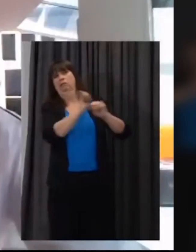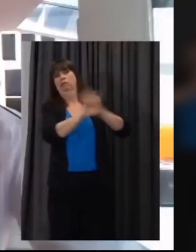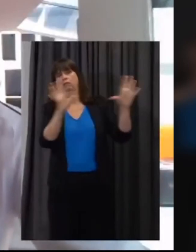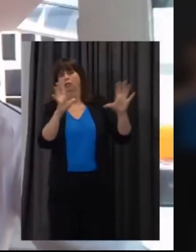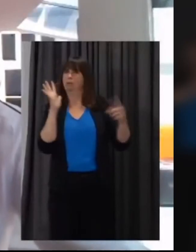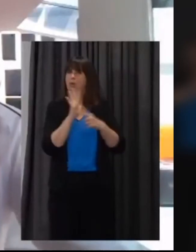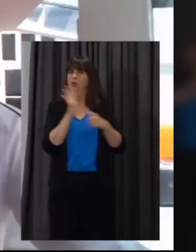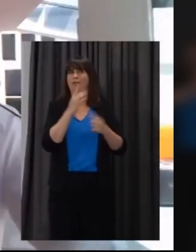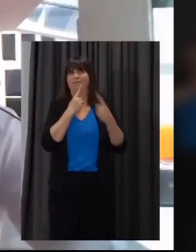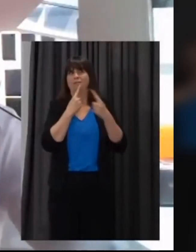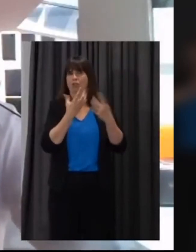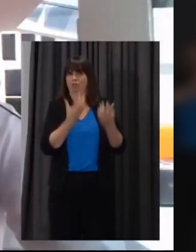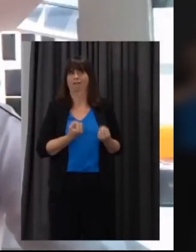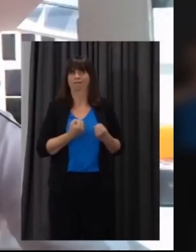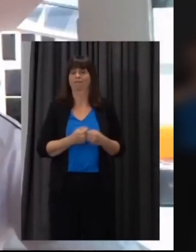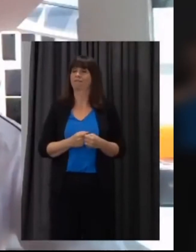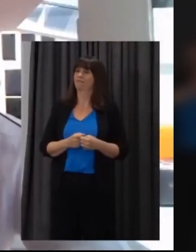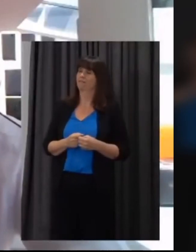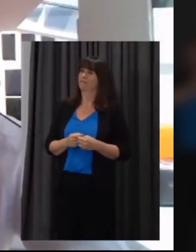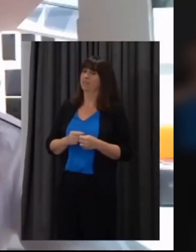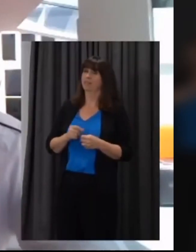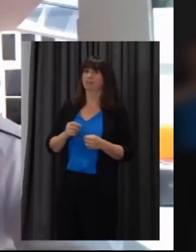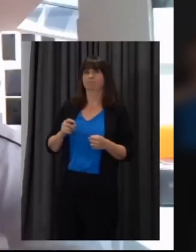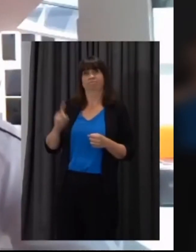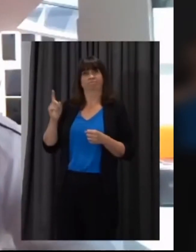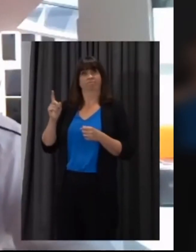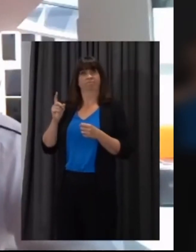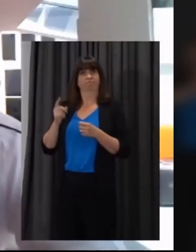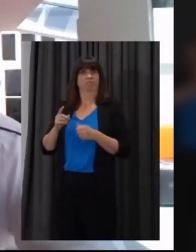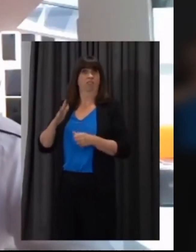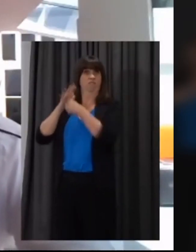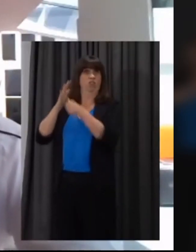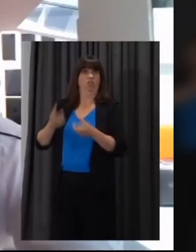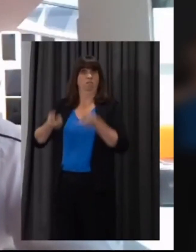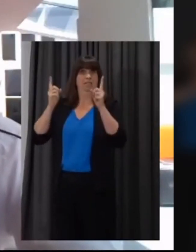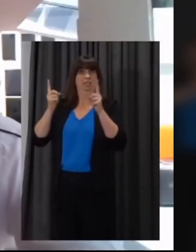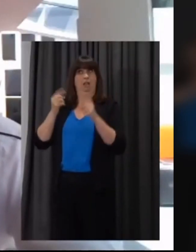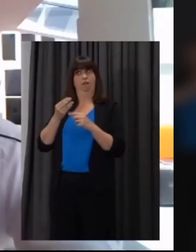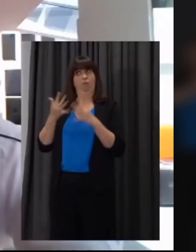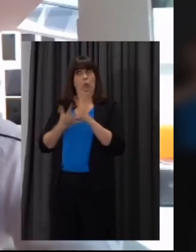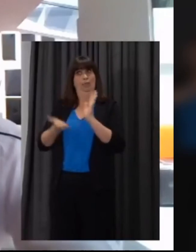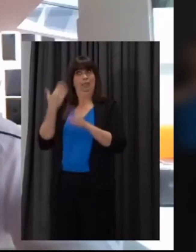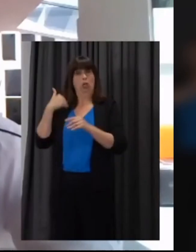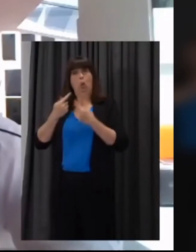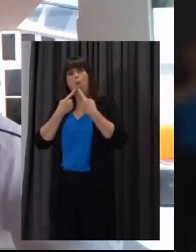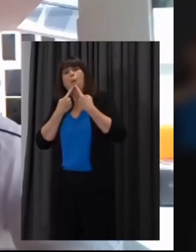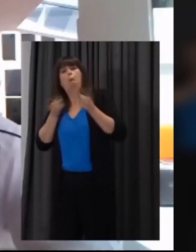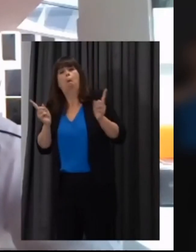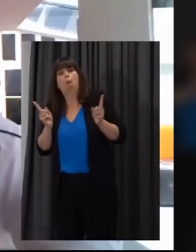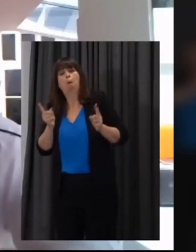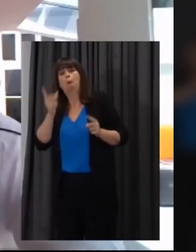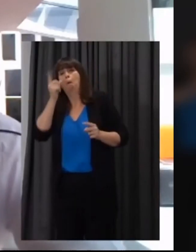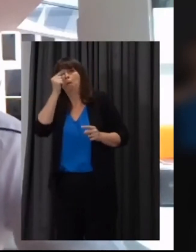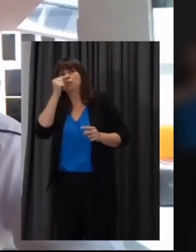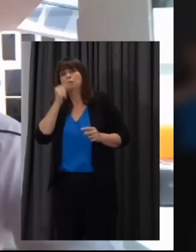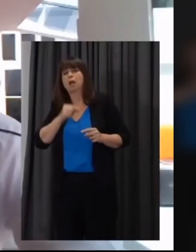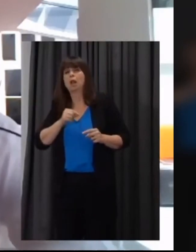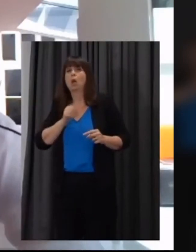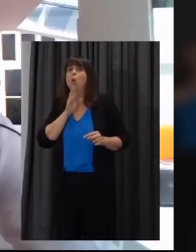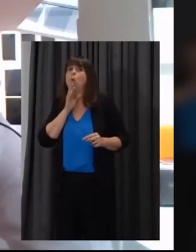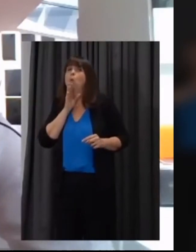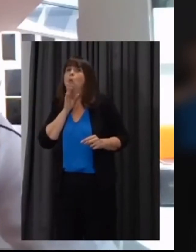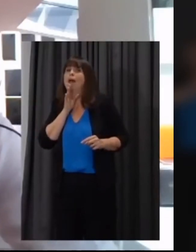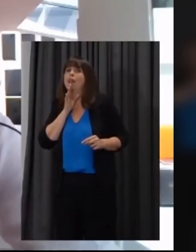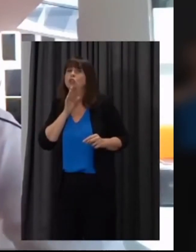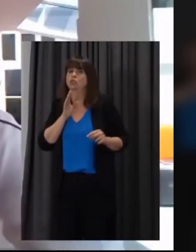far as schools are concerned a couple of weeks ago the first minister suggested one possibility was that children in welsh medium